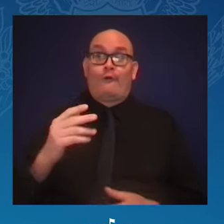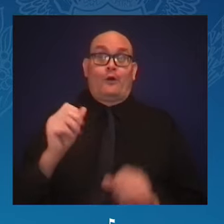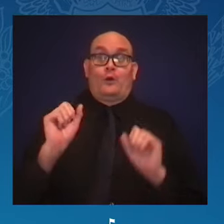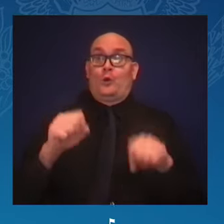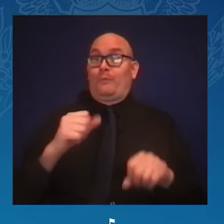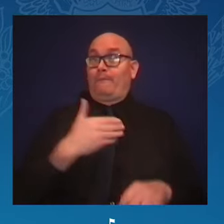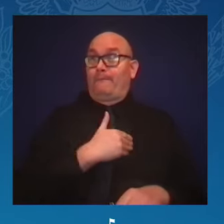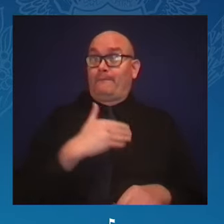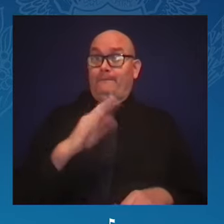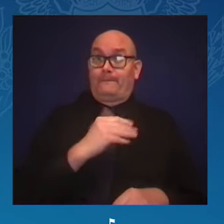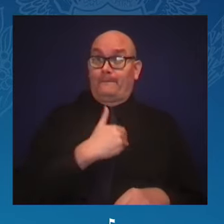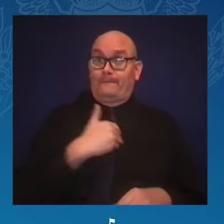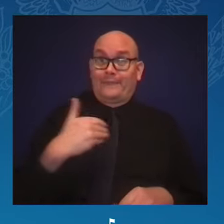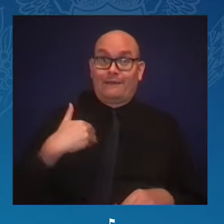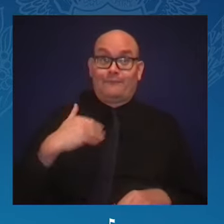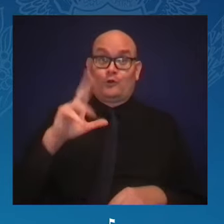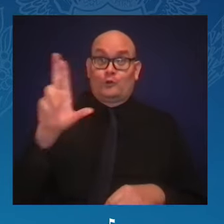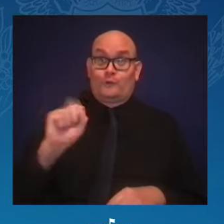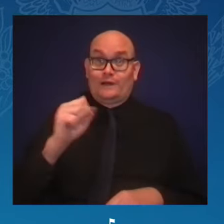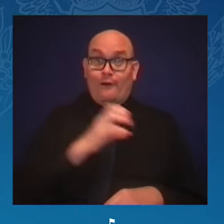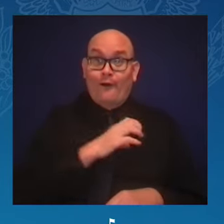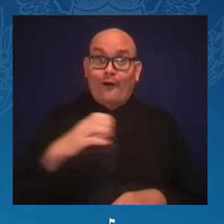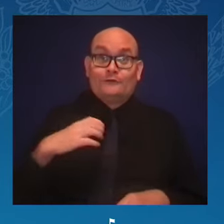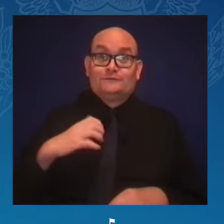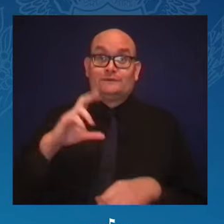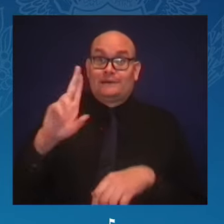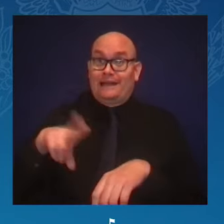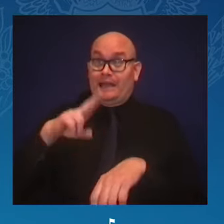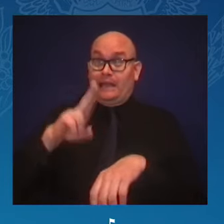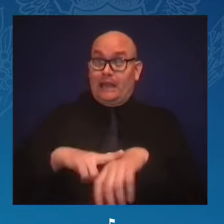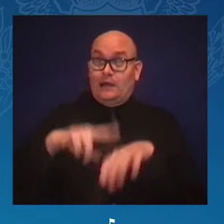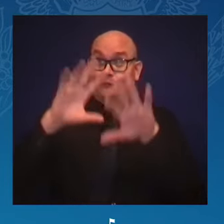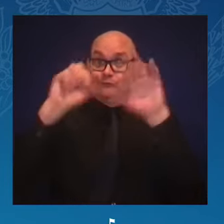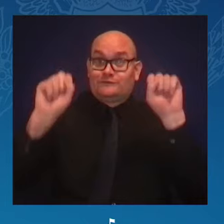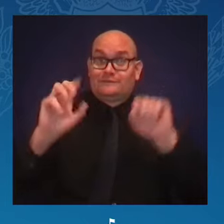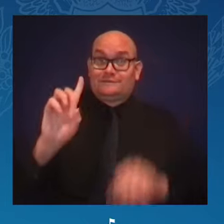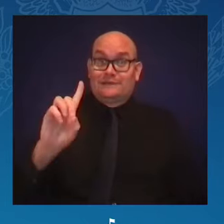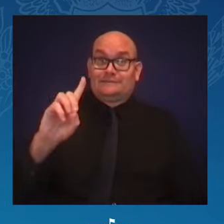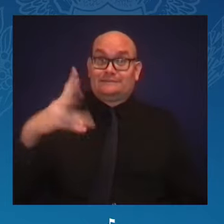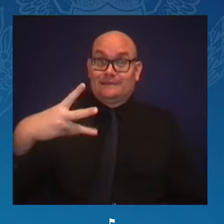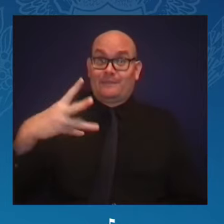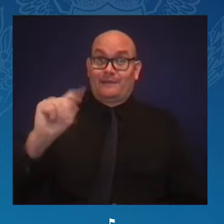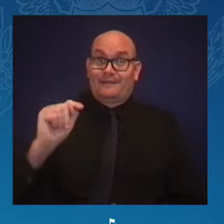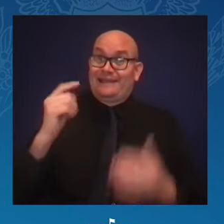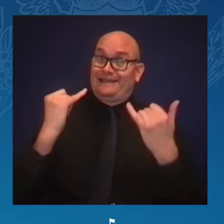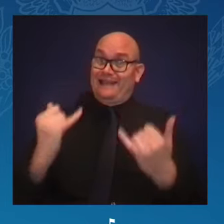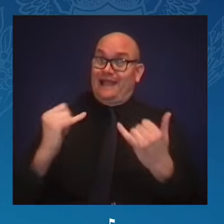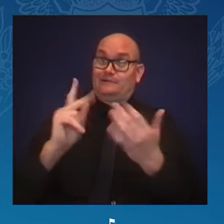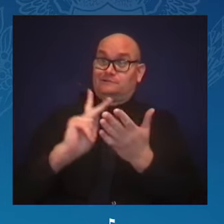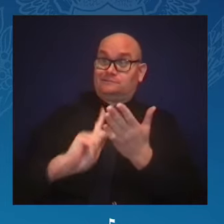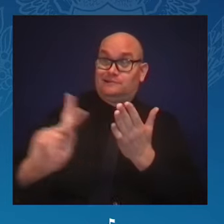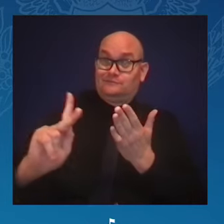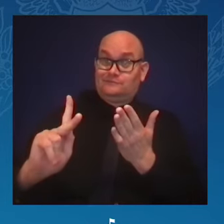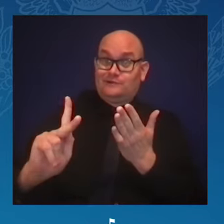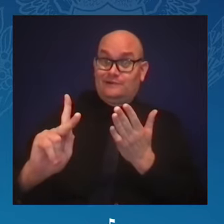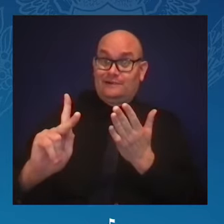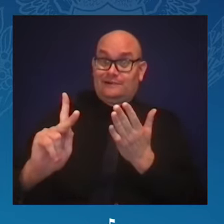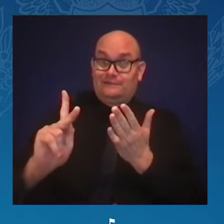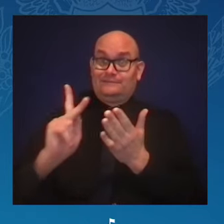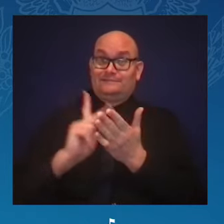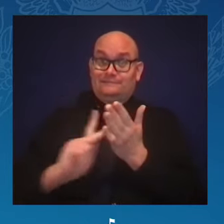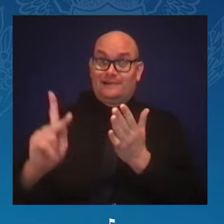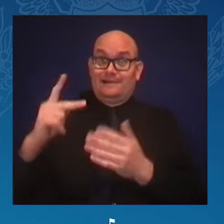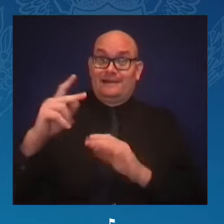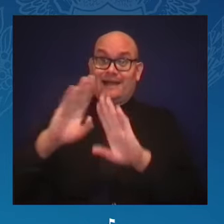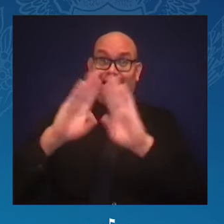of Delta Sigma Theta, and now as the secretary of housing and urban development. Marsha Fudge has been